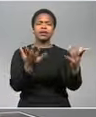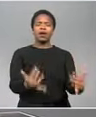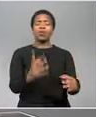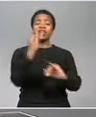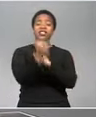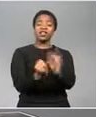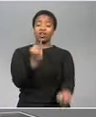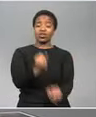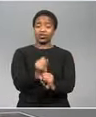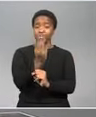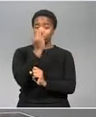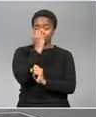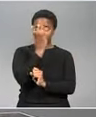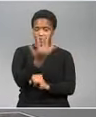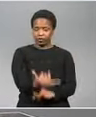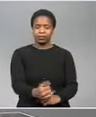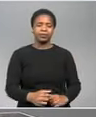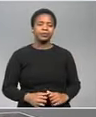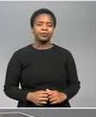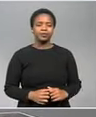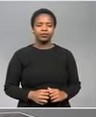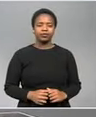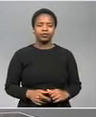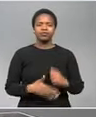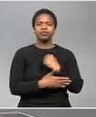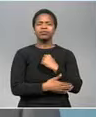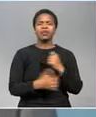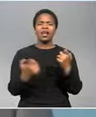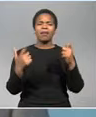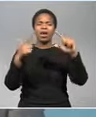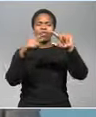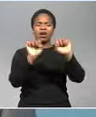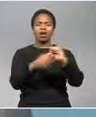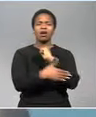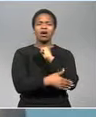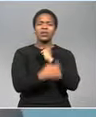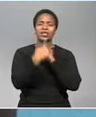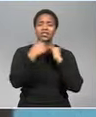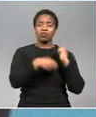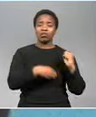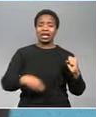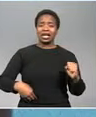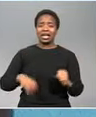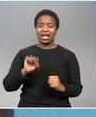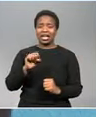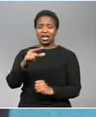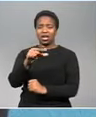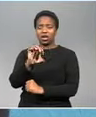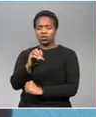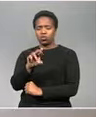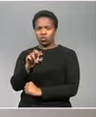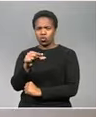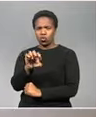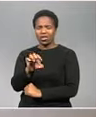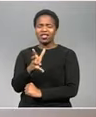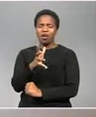making international headlines now we stay here in africa though librarians are calling on president george weir to set up a war crimes court